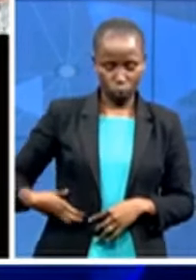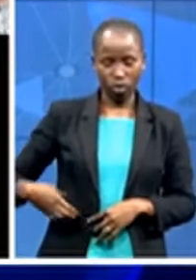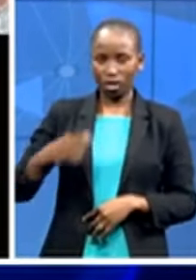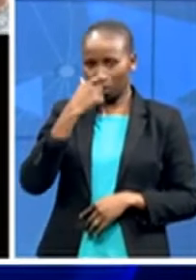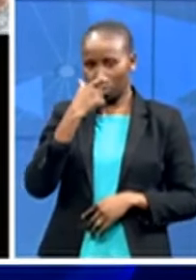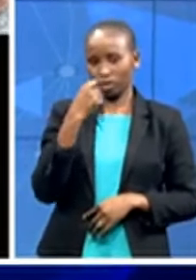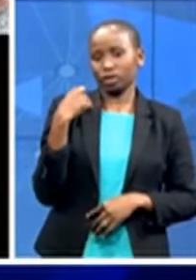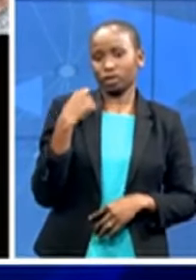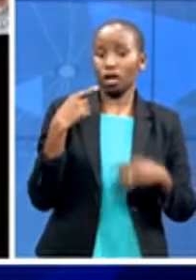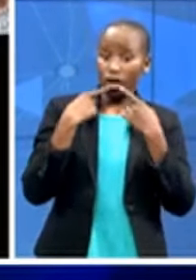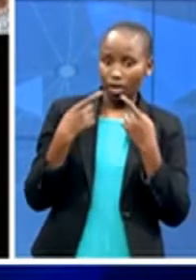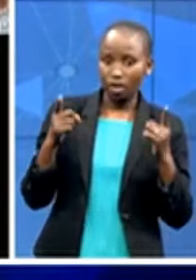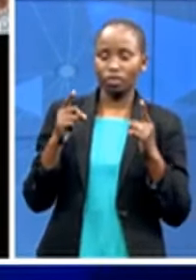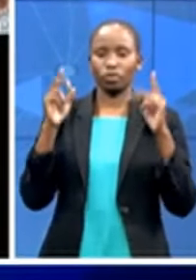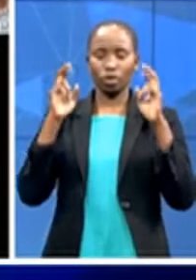minister